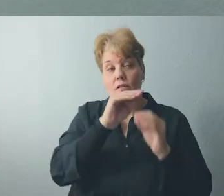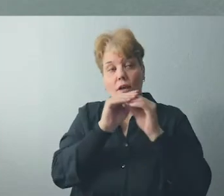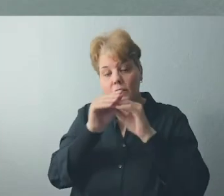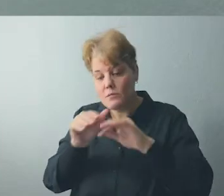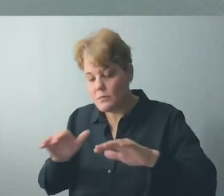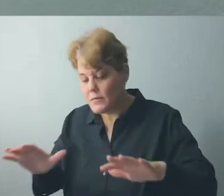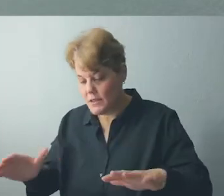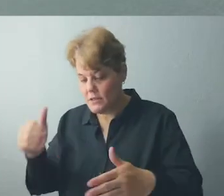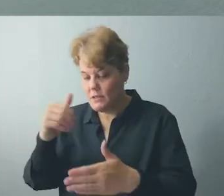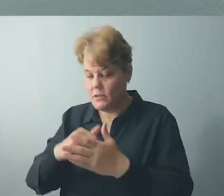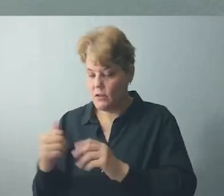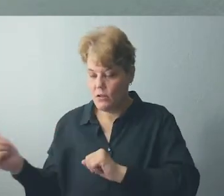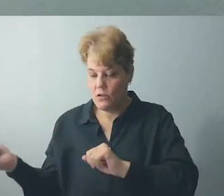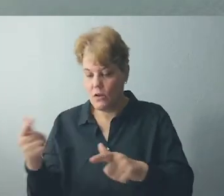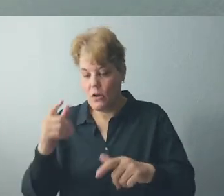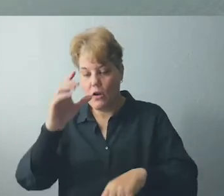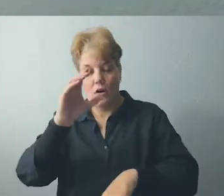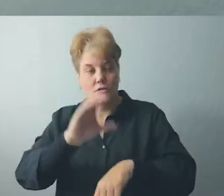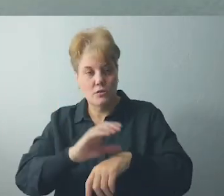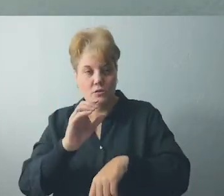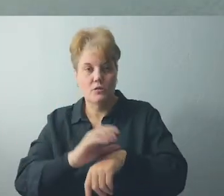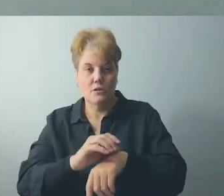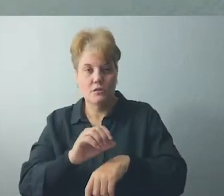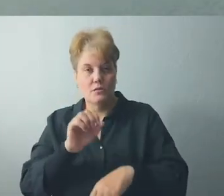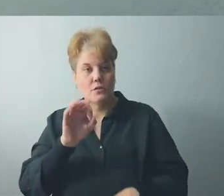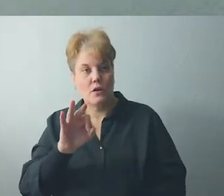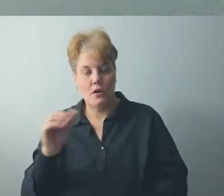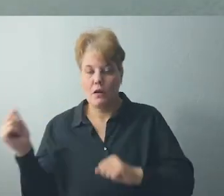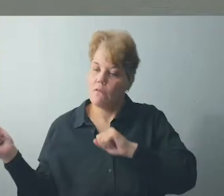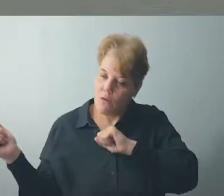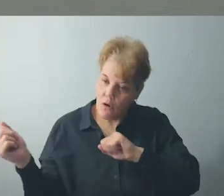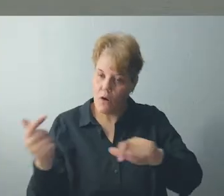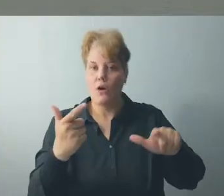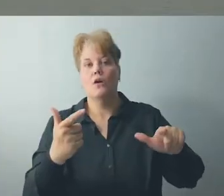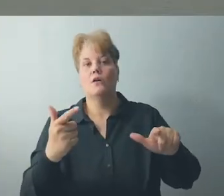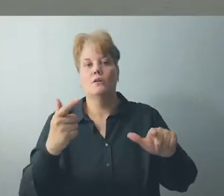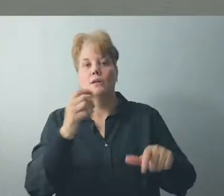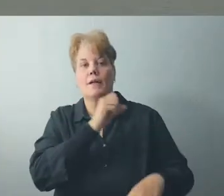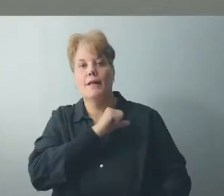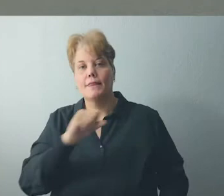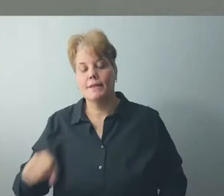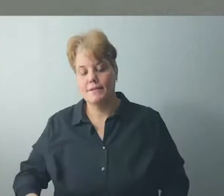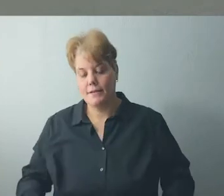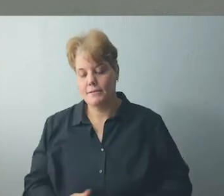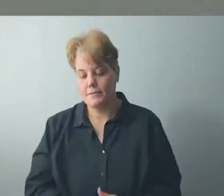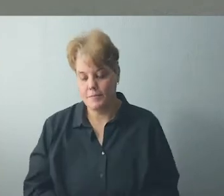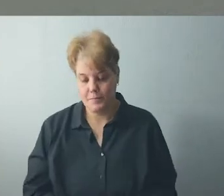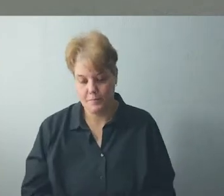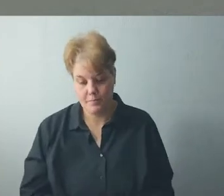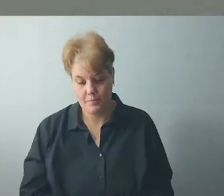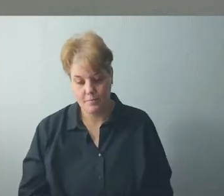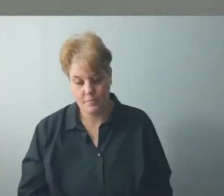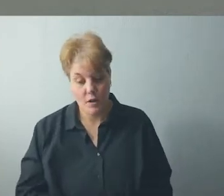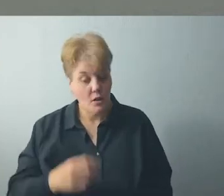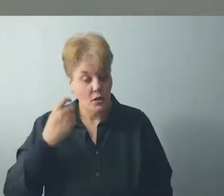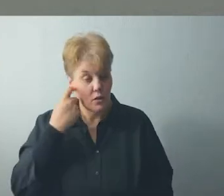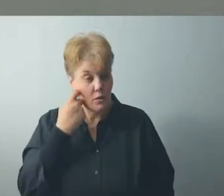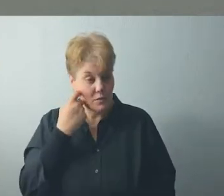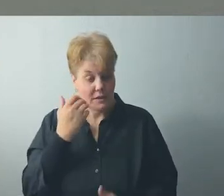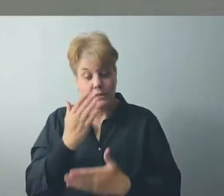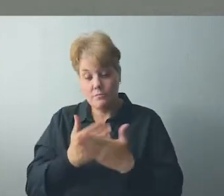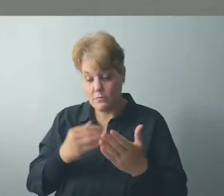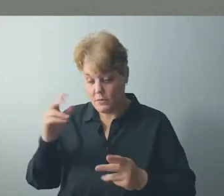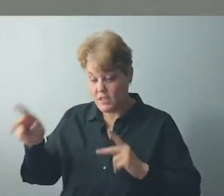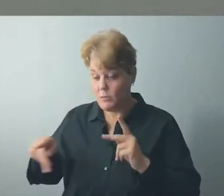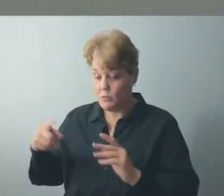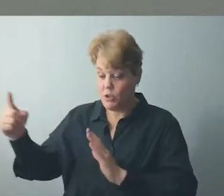recently, I believe, are untrue in their criticism of our country. However, my commitment to practicing the discipline of listening has caused